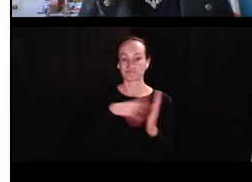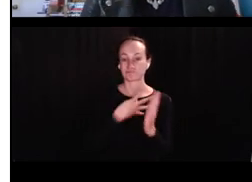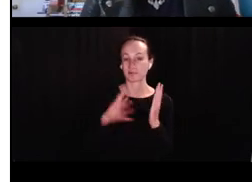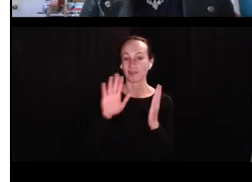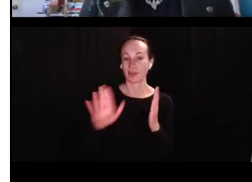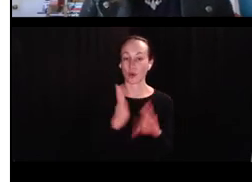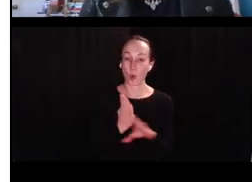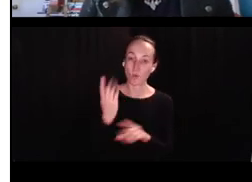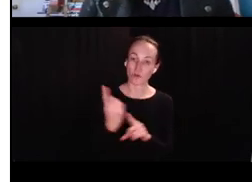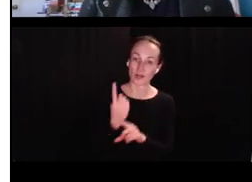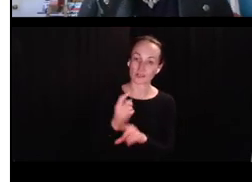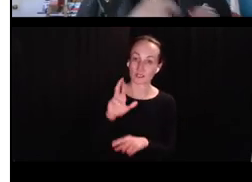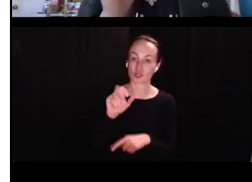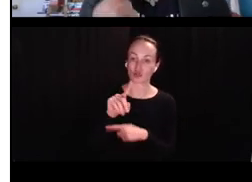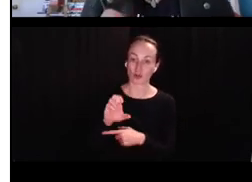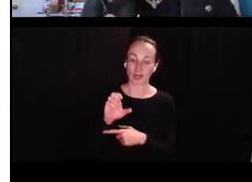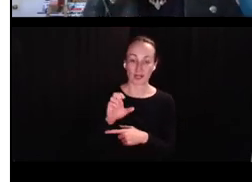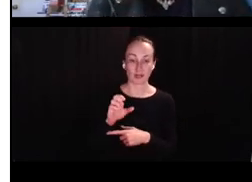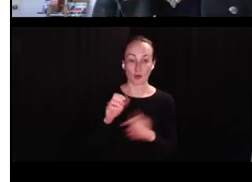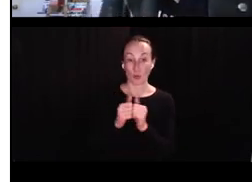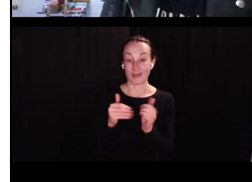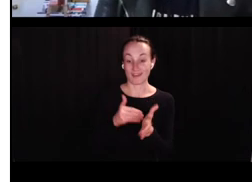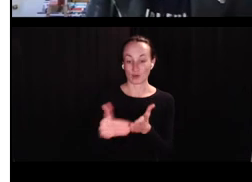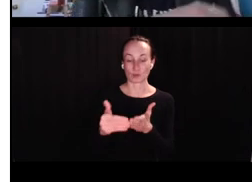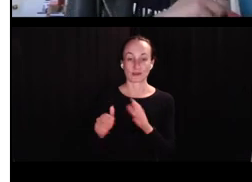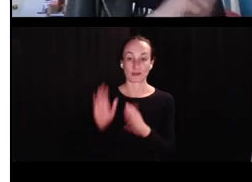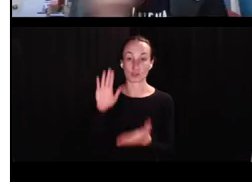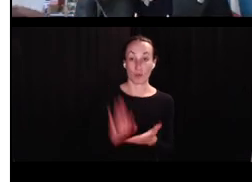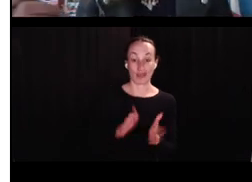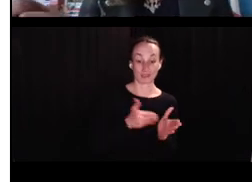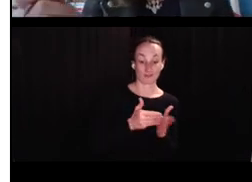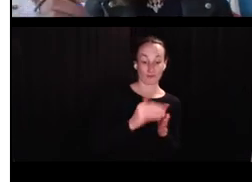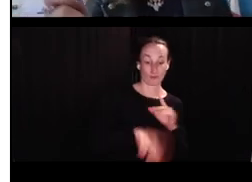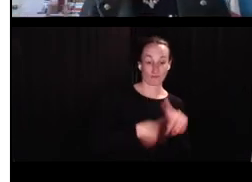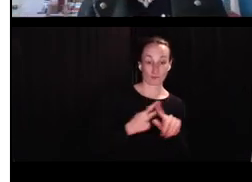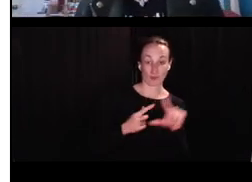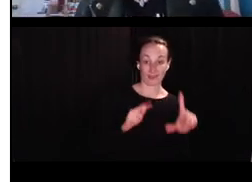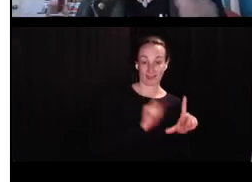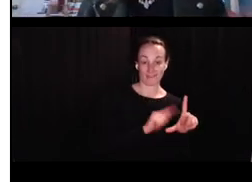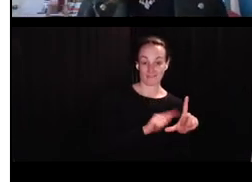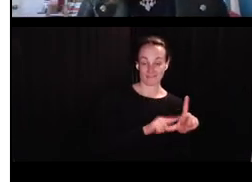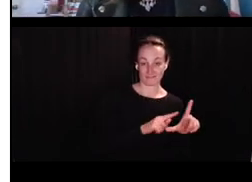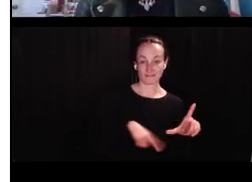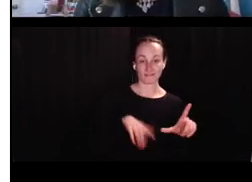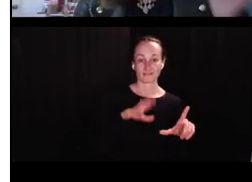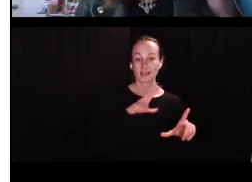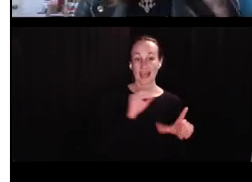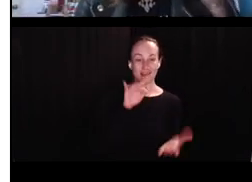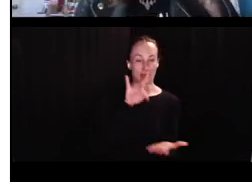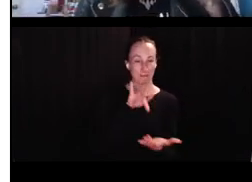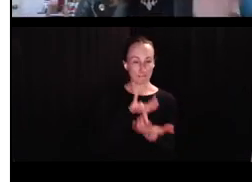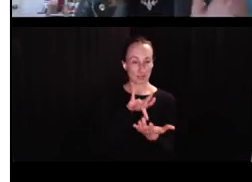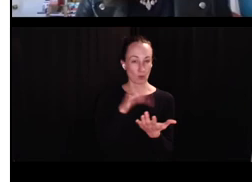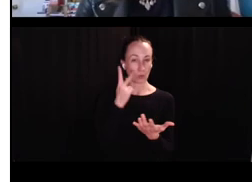plot the over-regulized or the over-regulization rates, um, across frequency, the less frequent forms on the left.